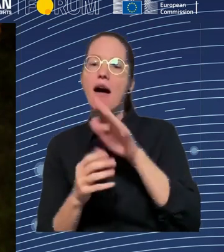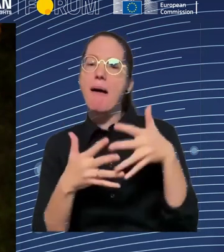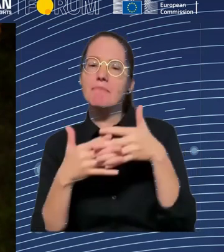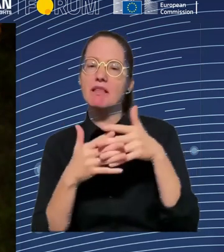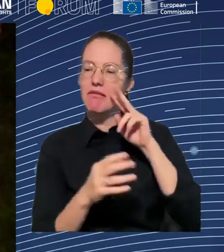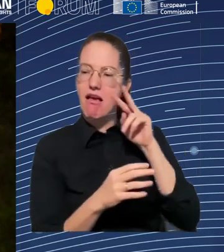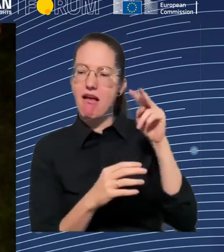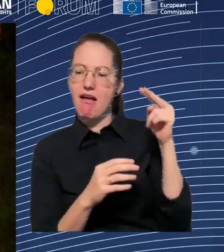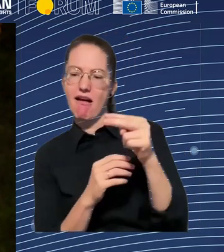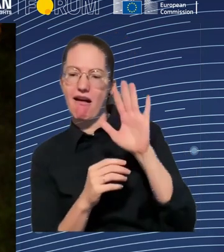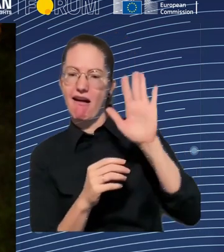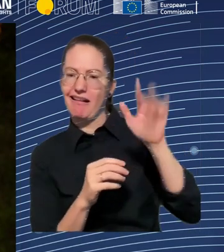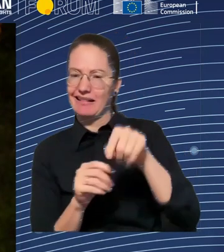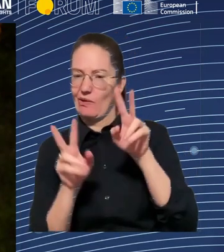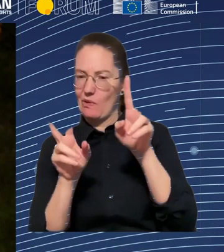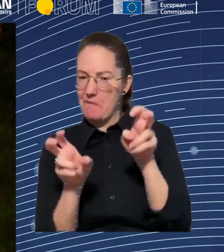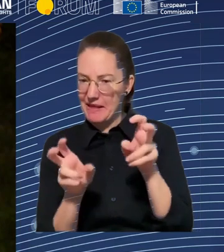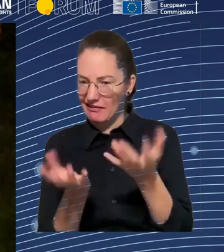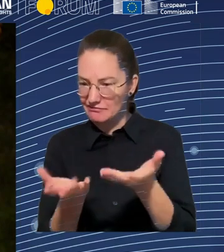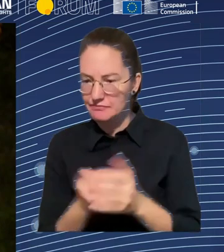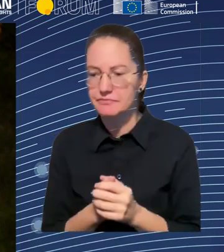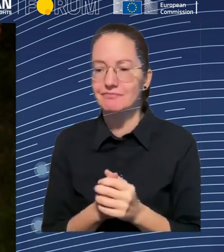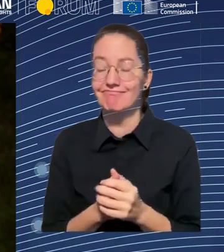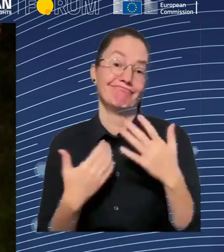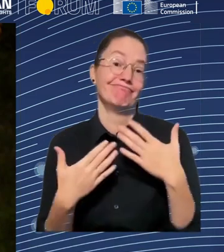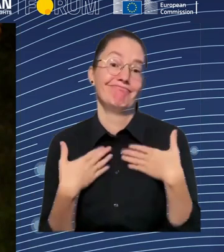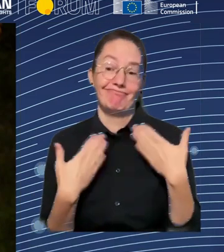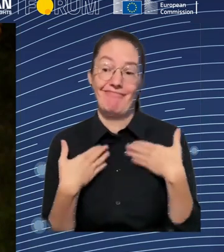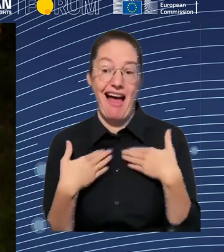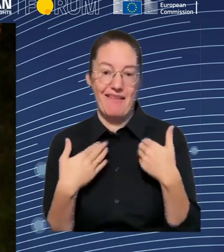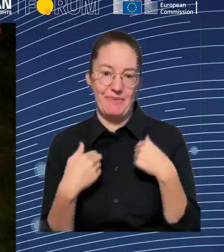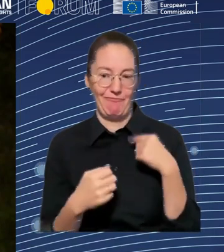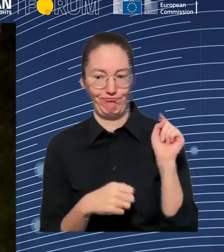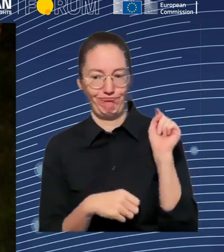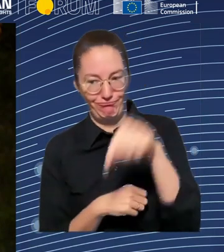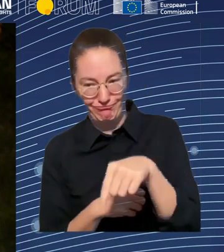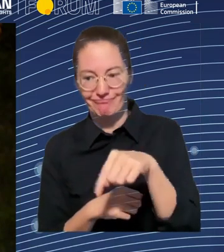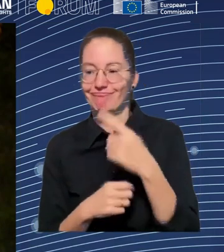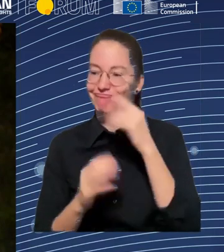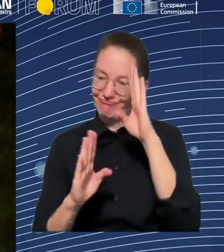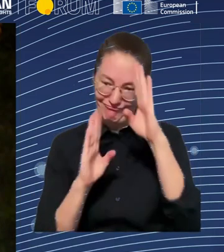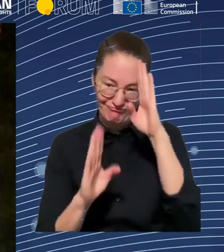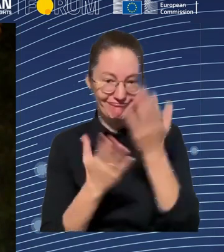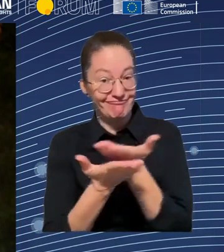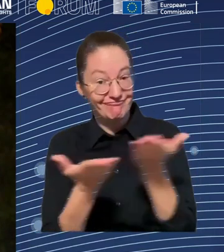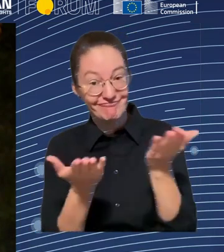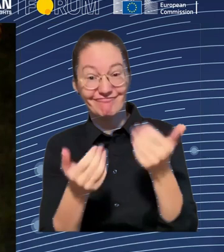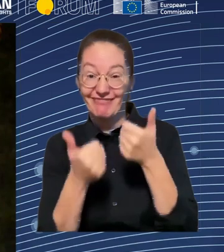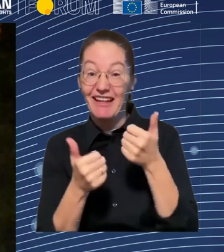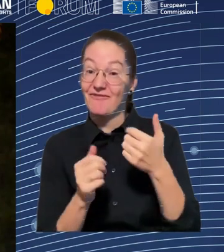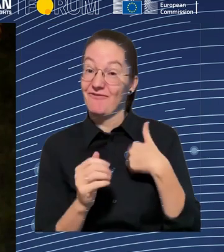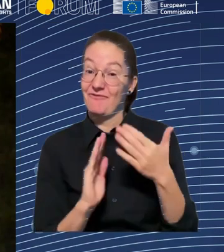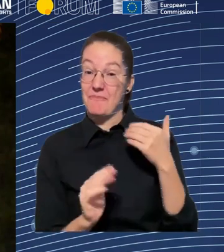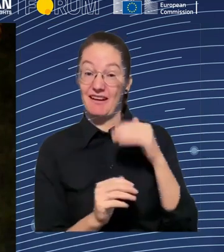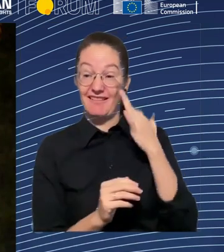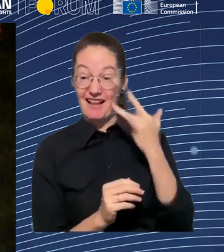So, for sure, I think we can all imagine very positive uses of this tech, obviously,